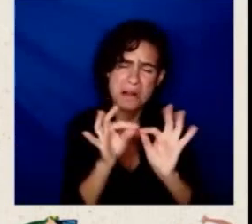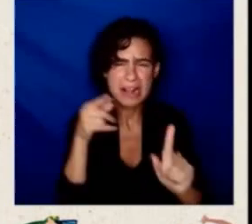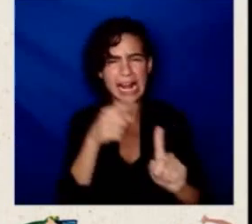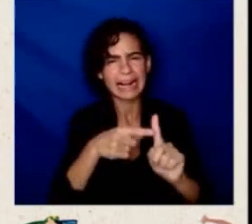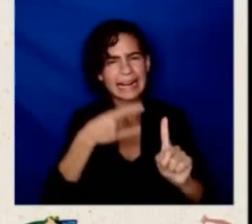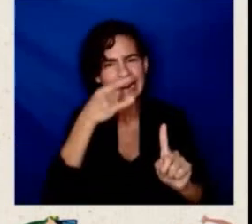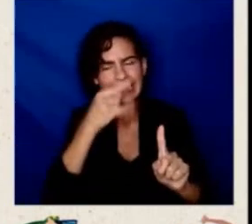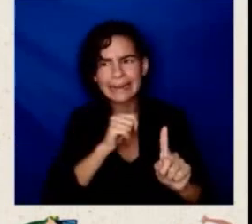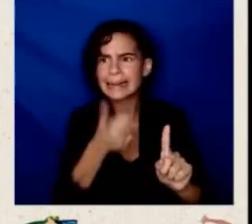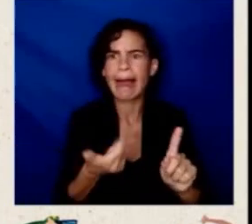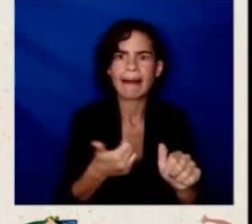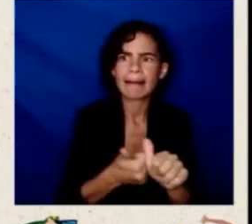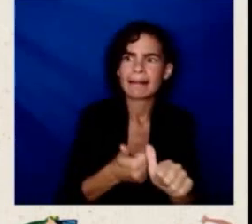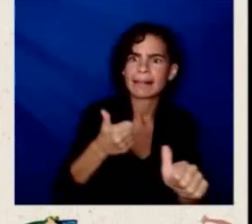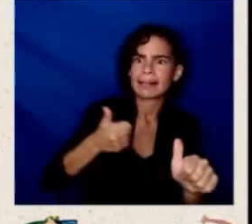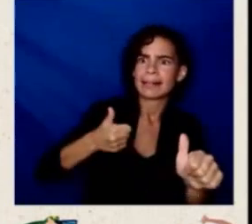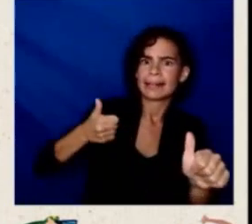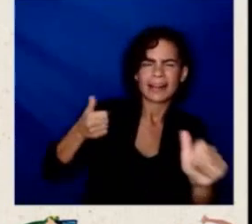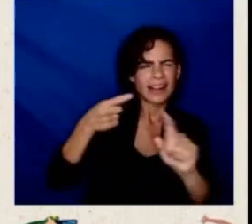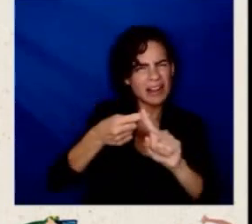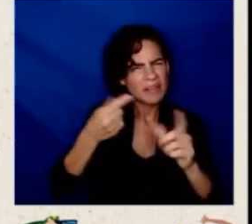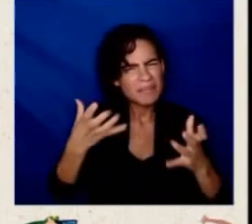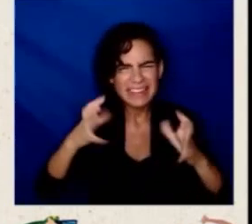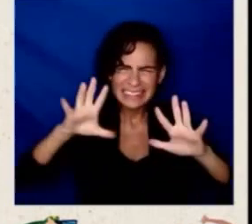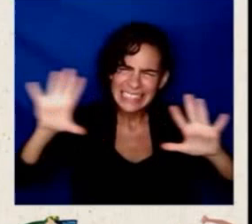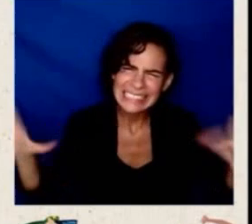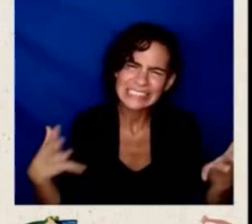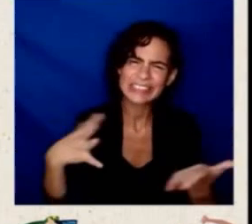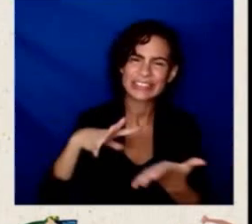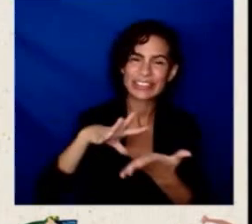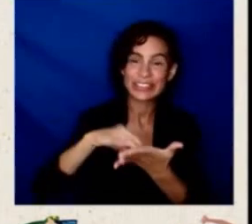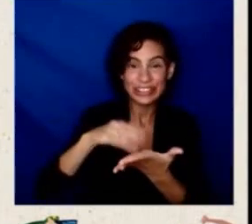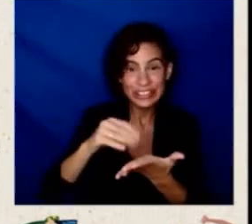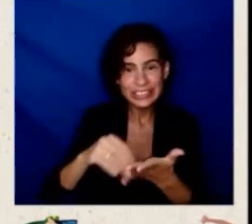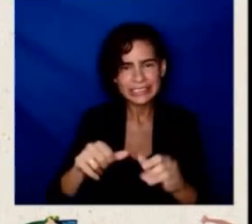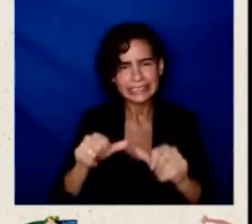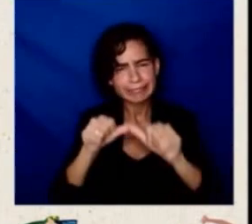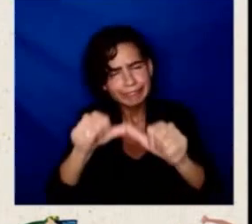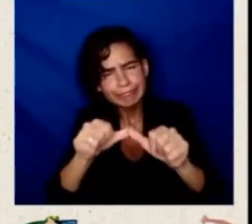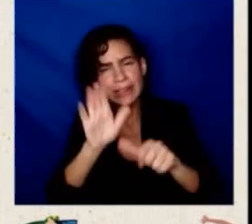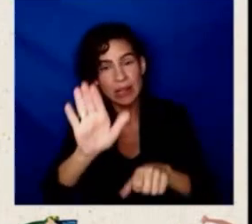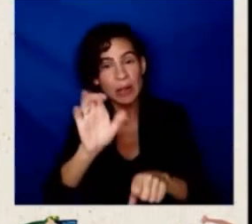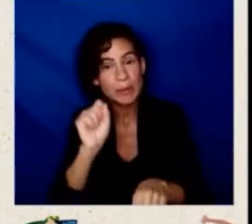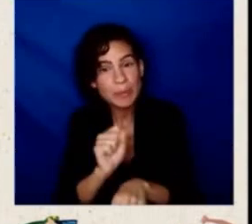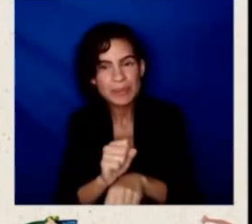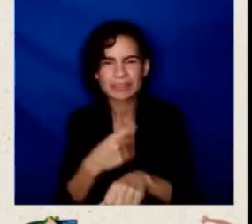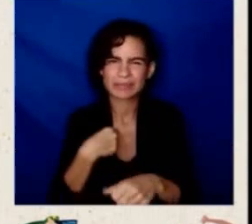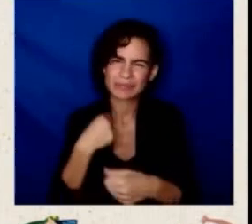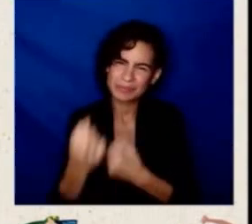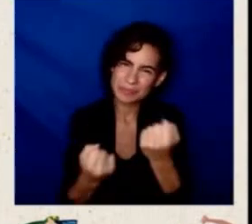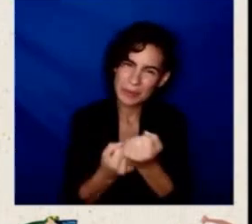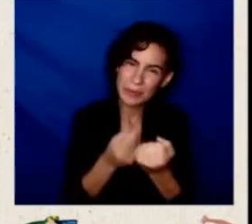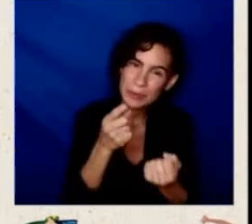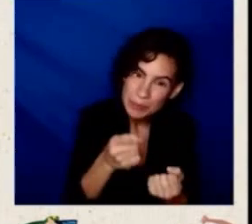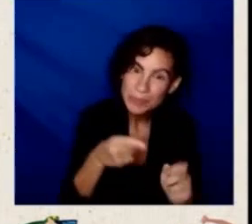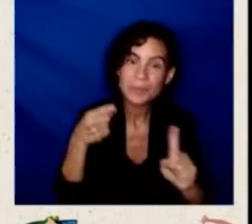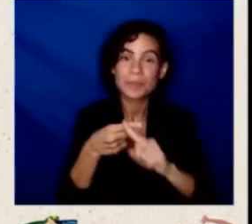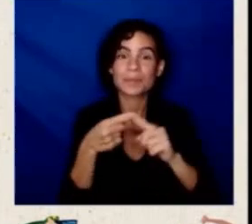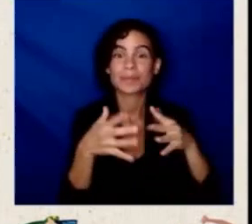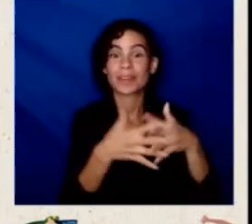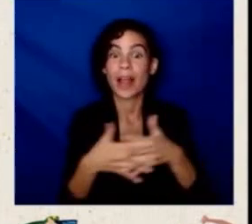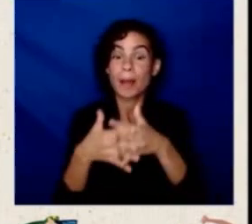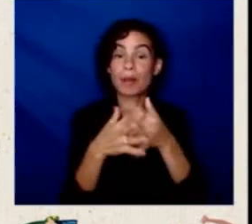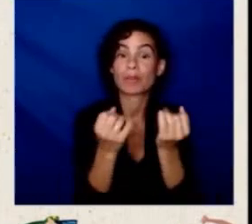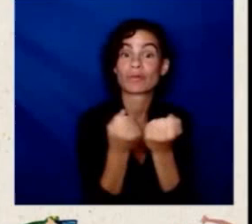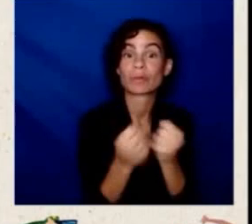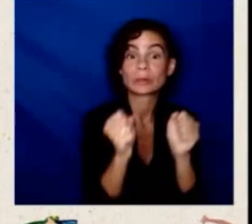up your great work. We'll keep supporting you. And we know that the American Rescue Plan and the guidance that's coming out of the Education Department will help in